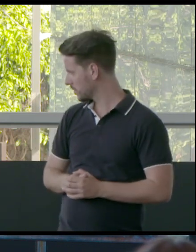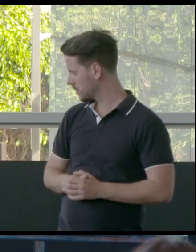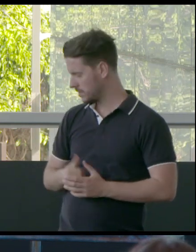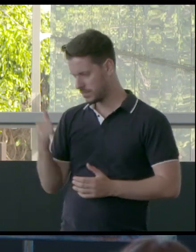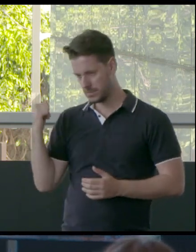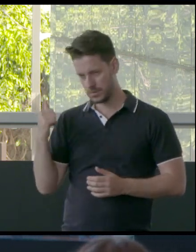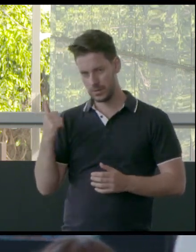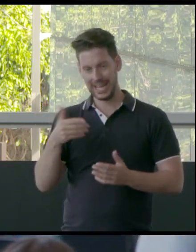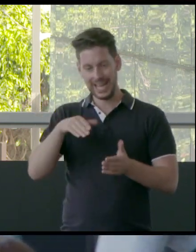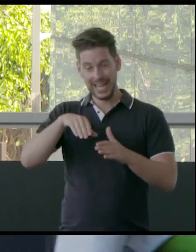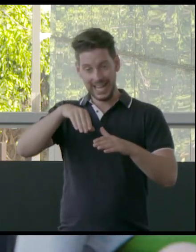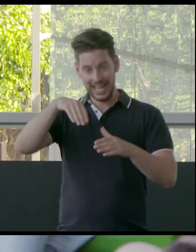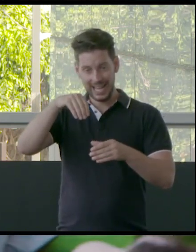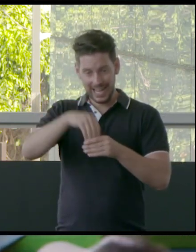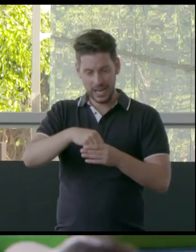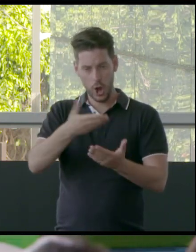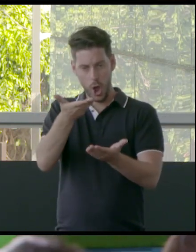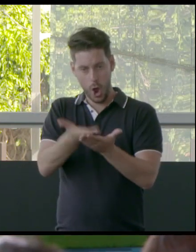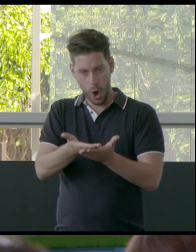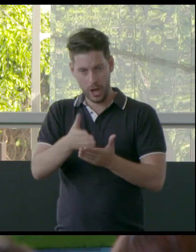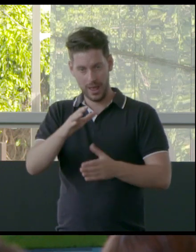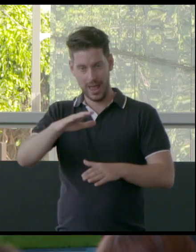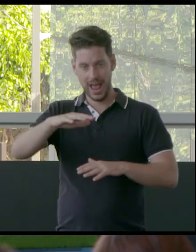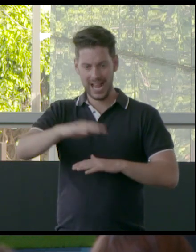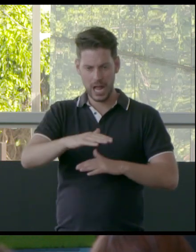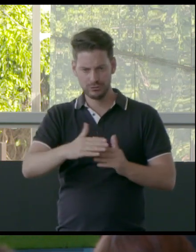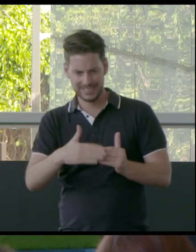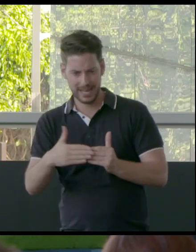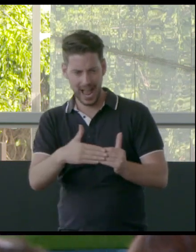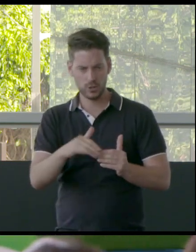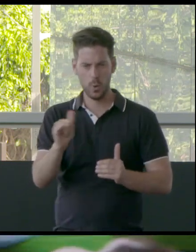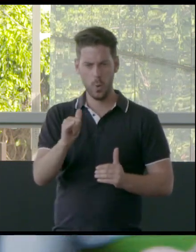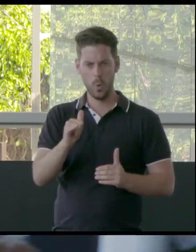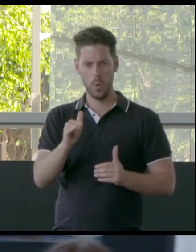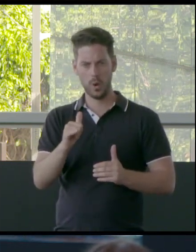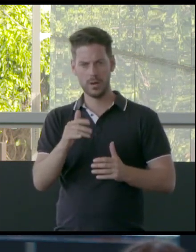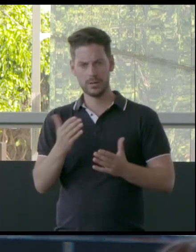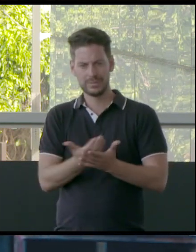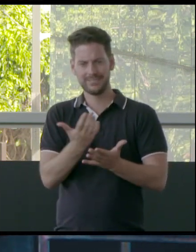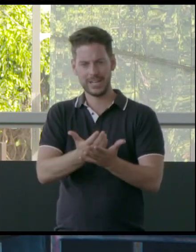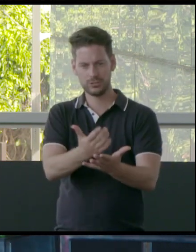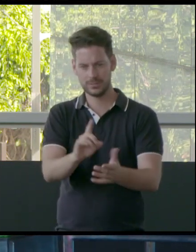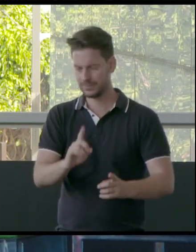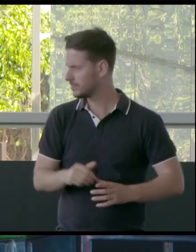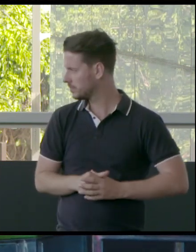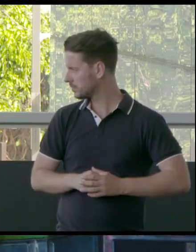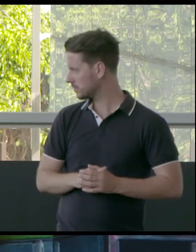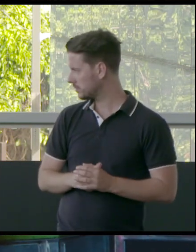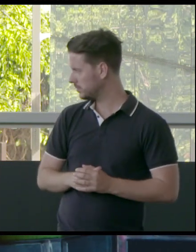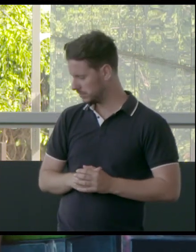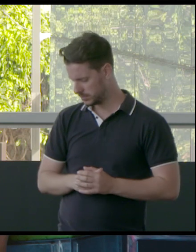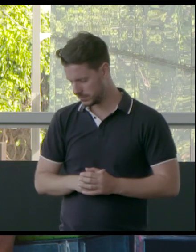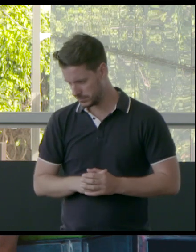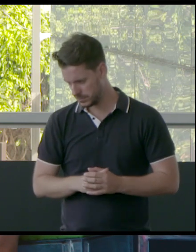in or on country mitigation versus preservation? Yeah, well, I was just thinking about, you know,